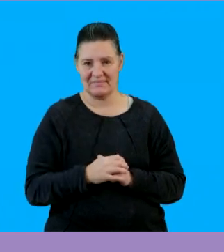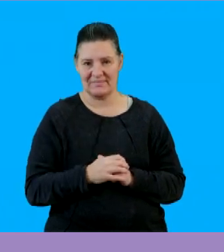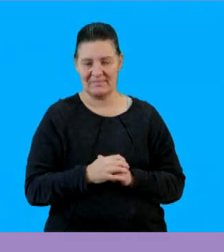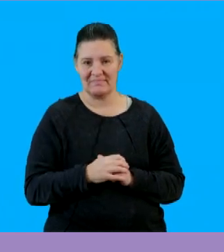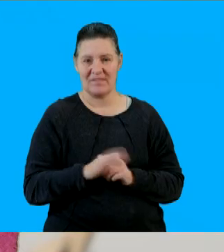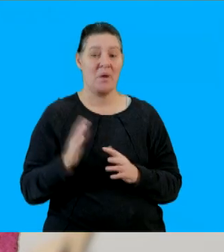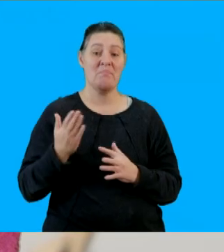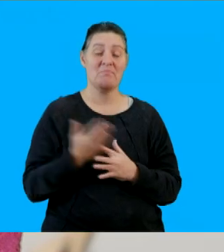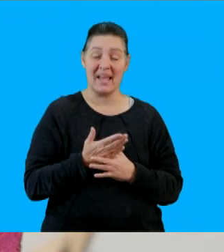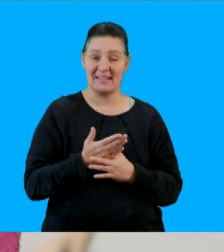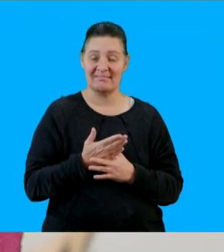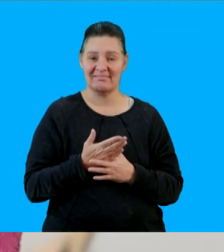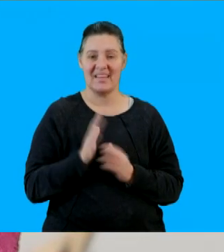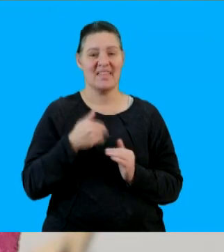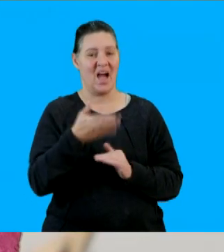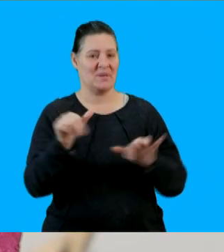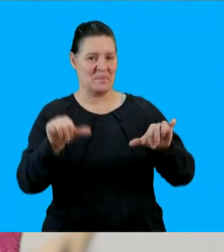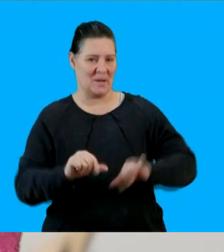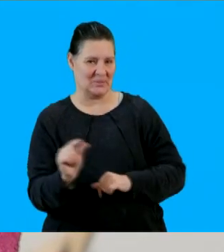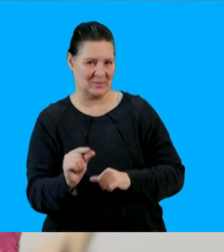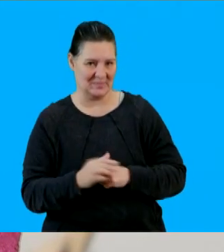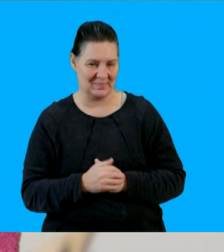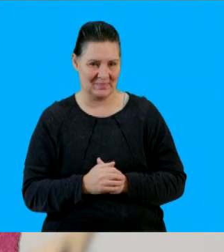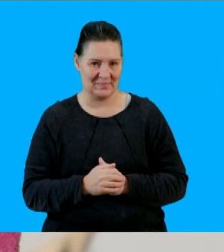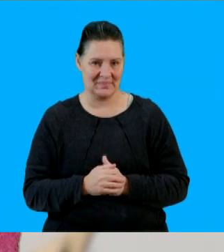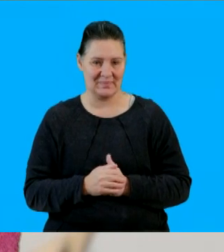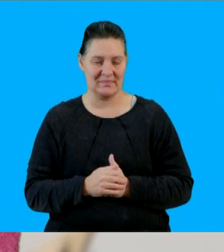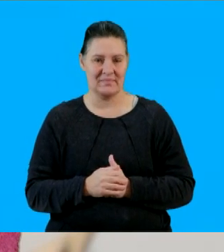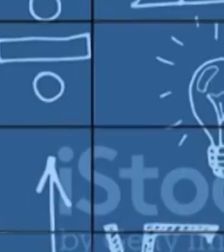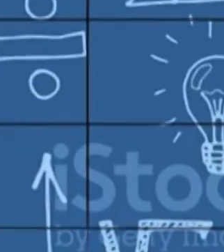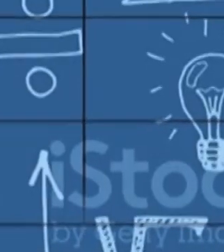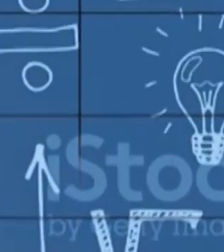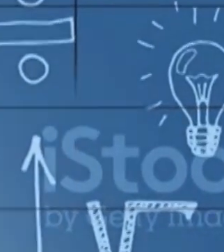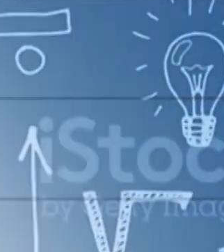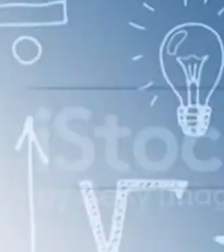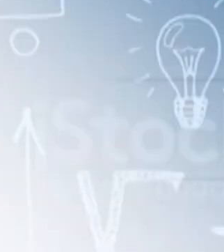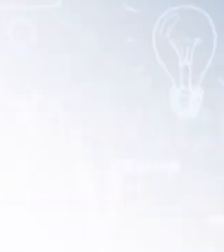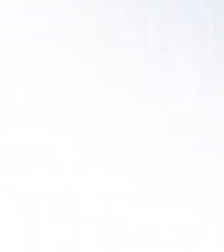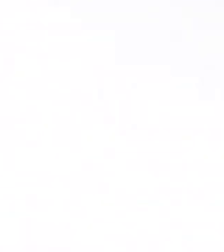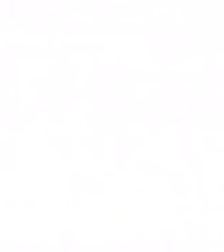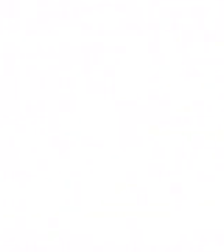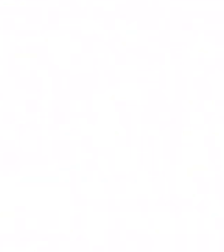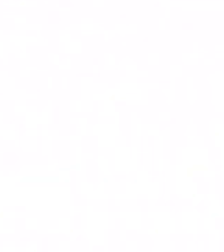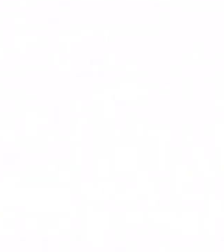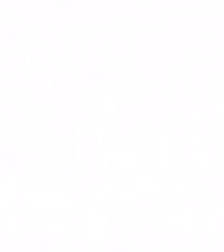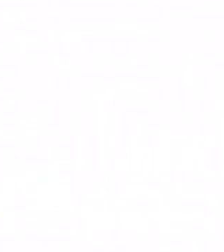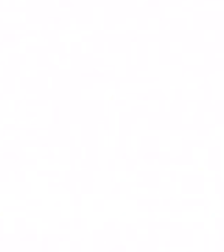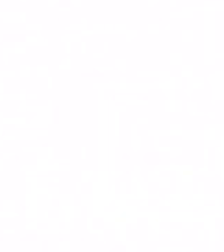question let's quickly go to an ad break and then we'll see you just now you you